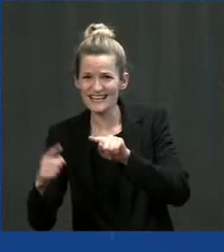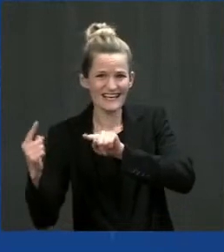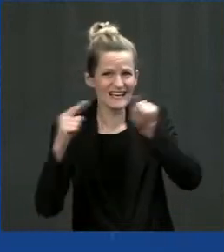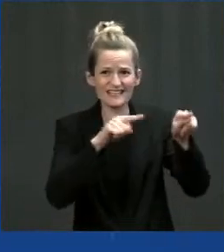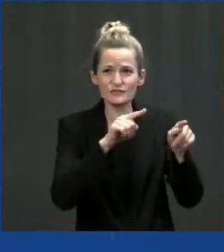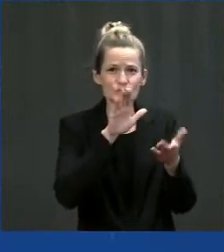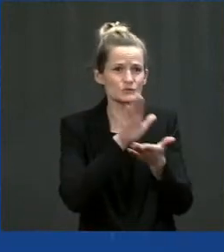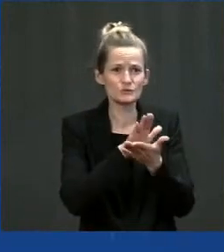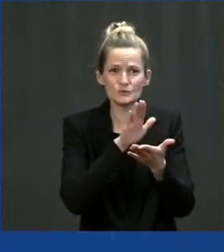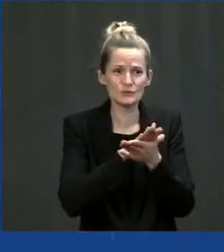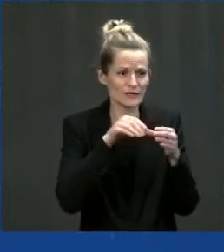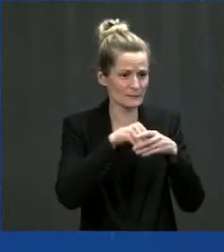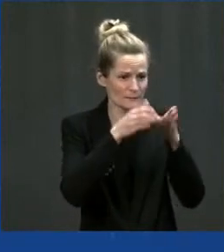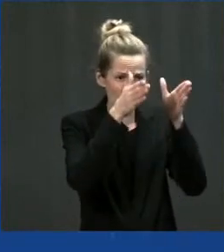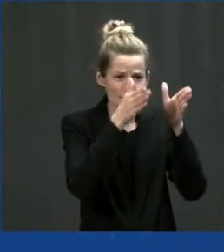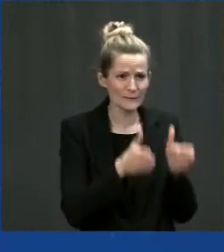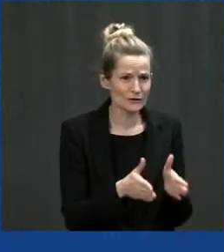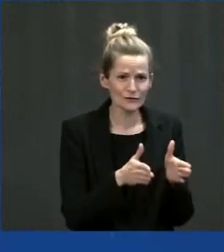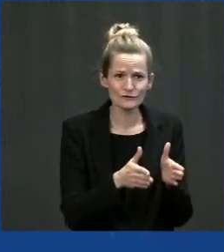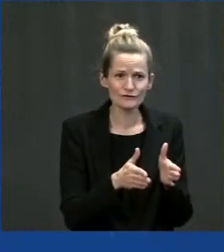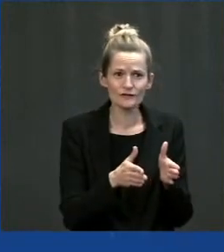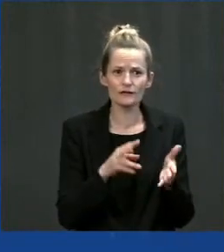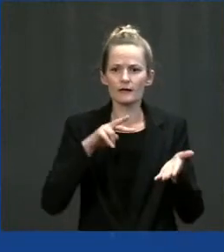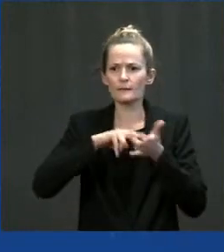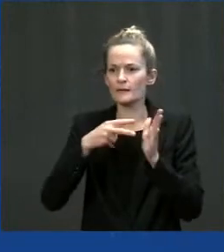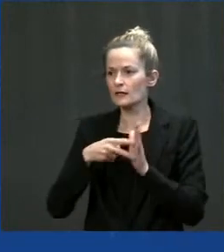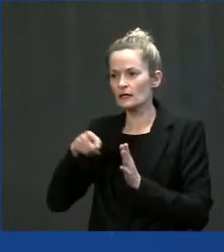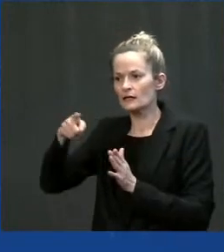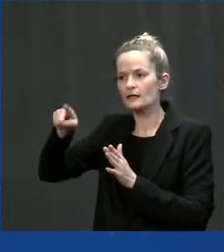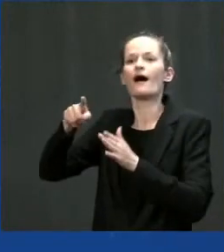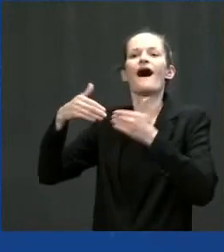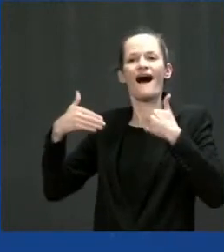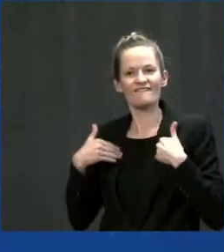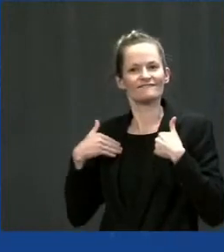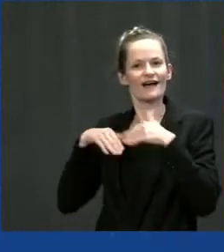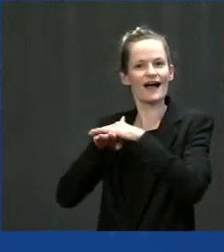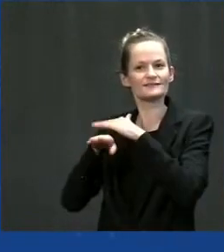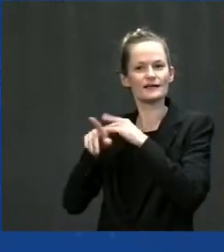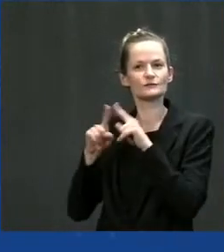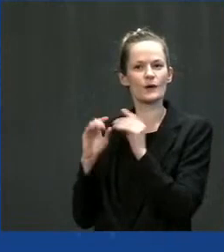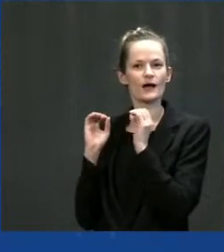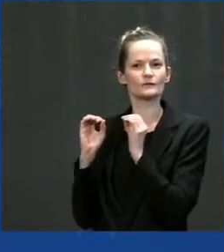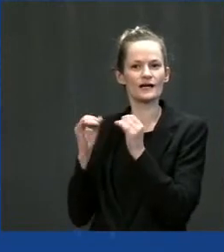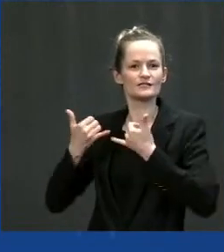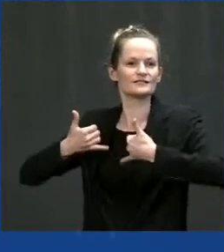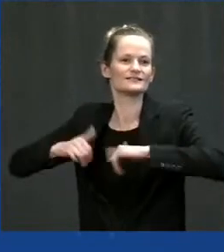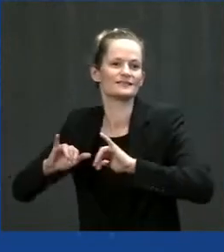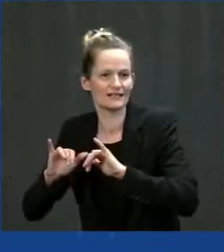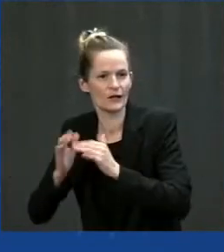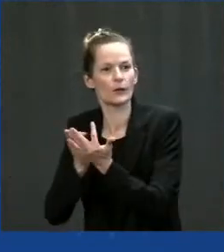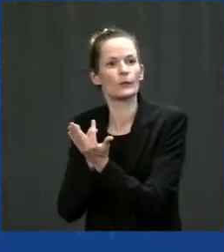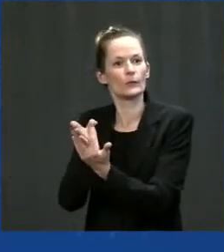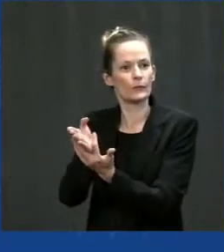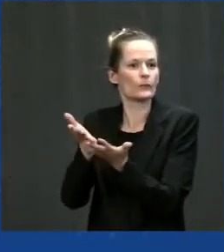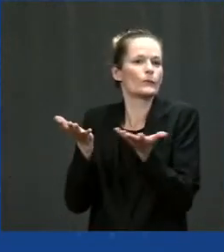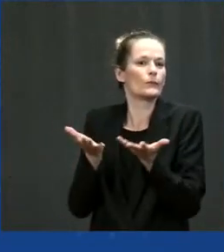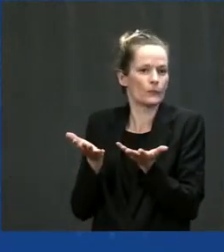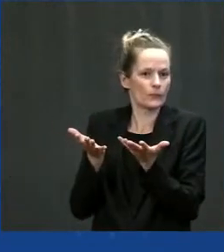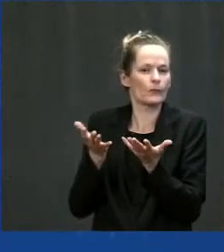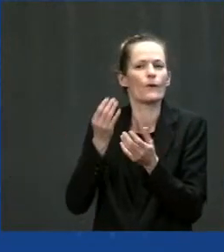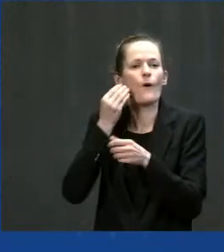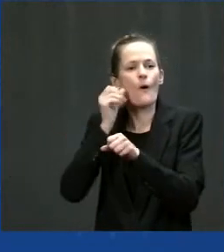access to the internet to do their work. So I just can't thank you enough. You've you've really gone out of the way